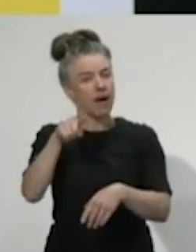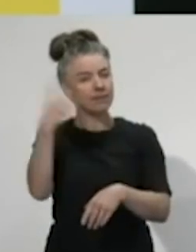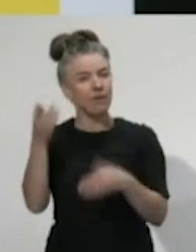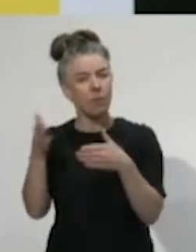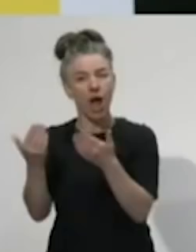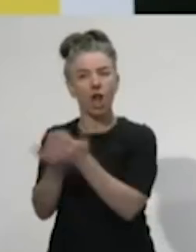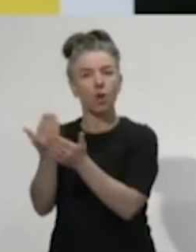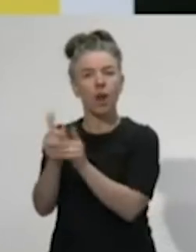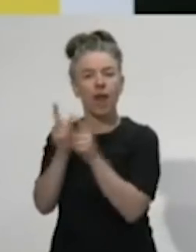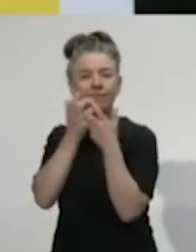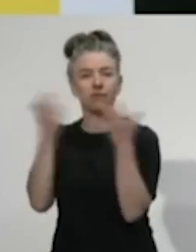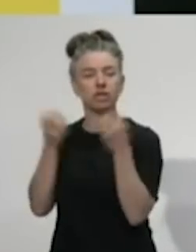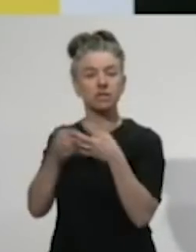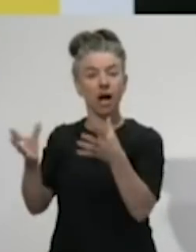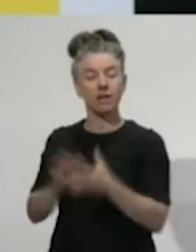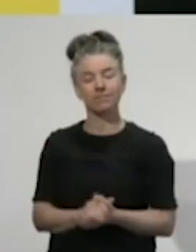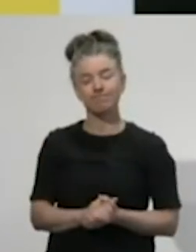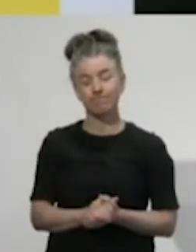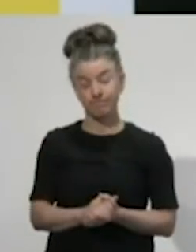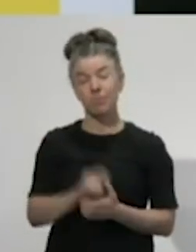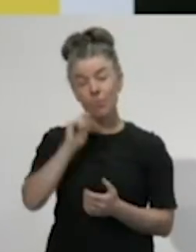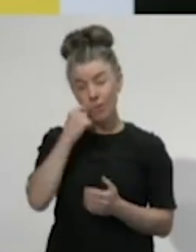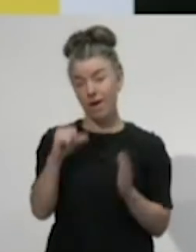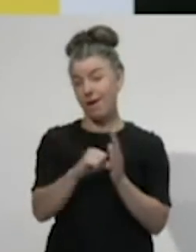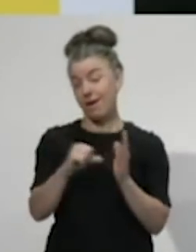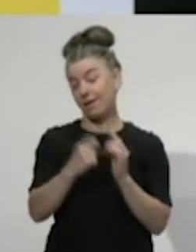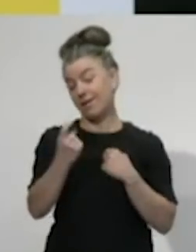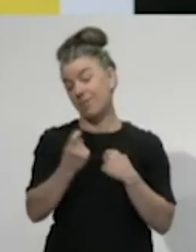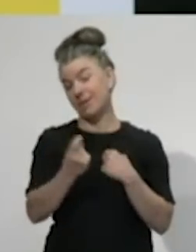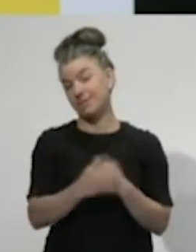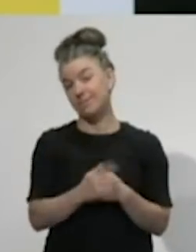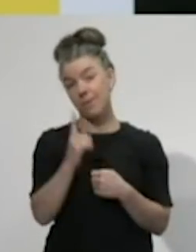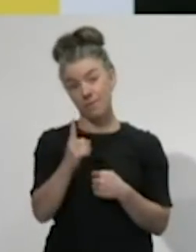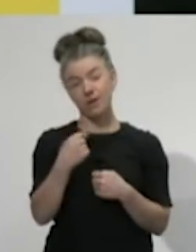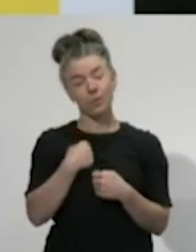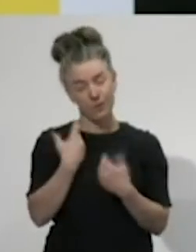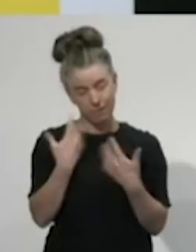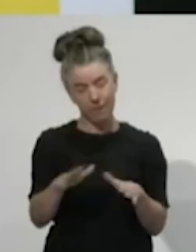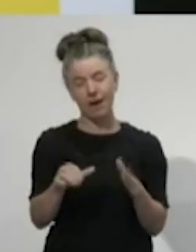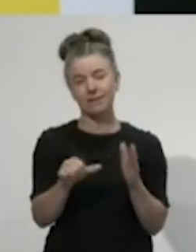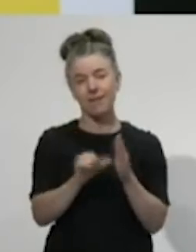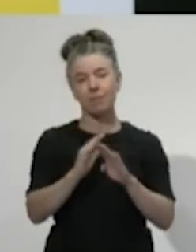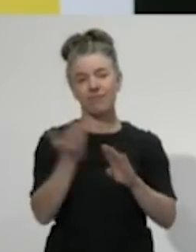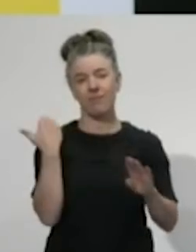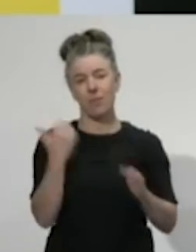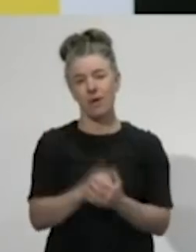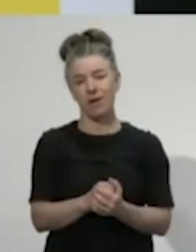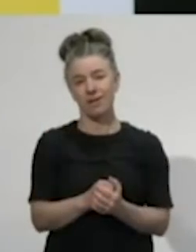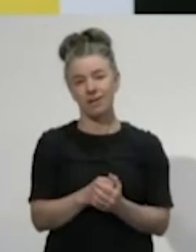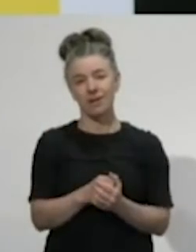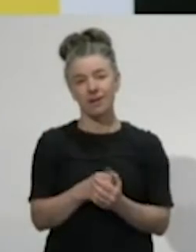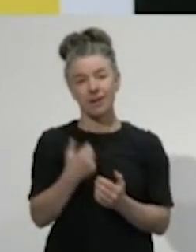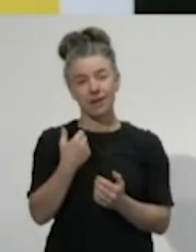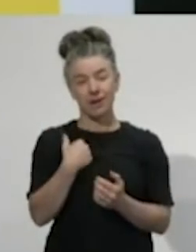There are tough times to come, but we have experienced tough times before. And when confronted with